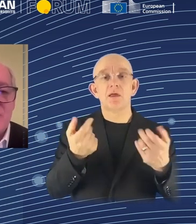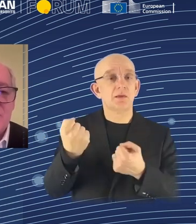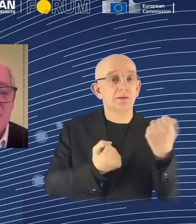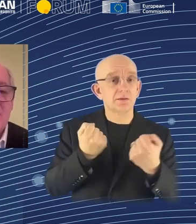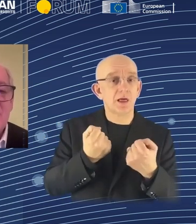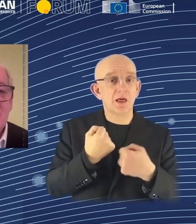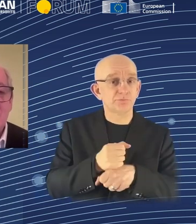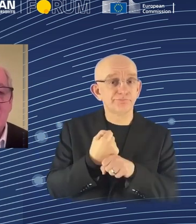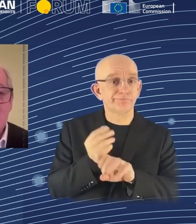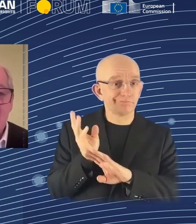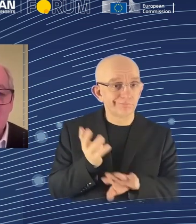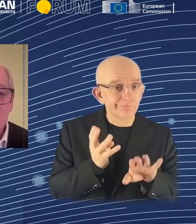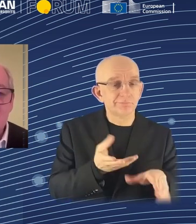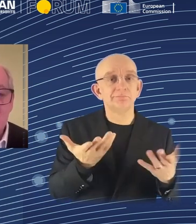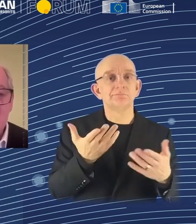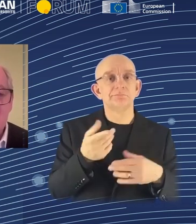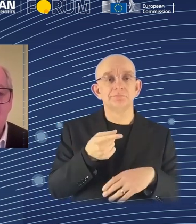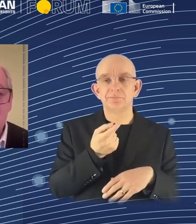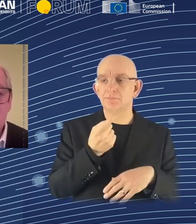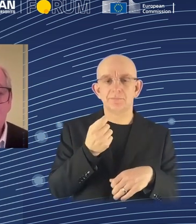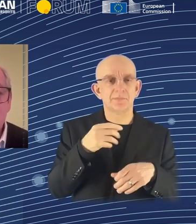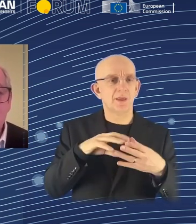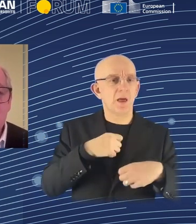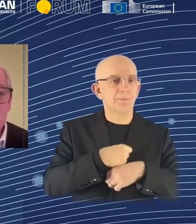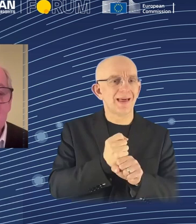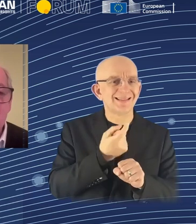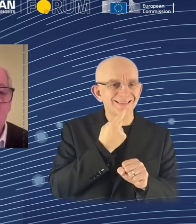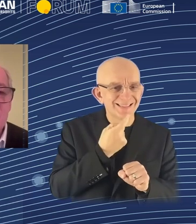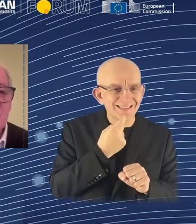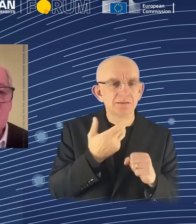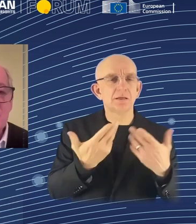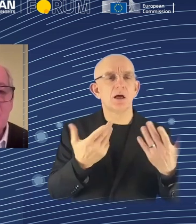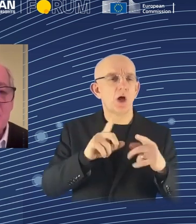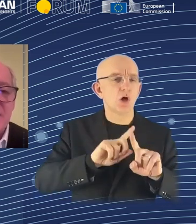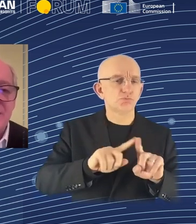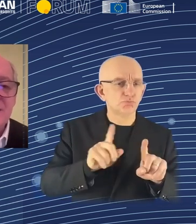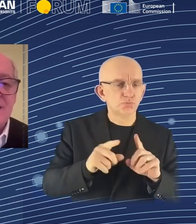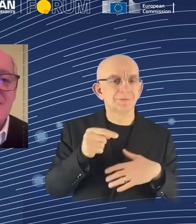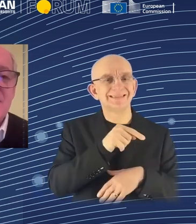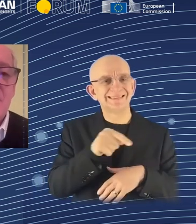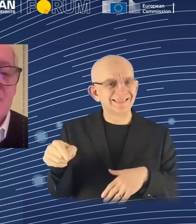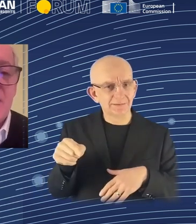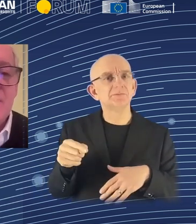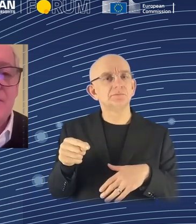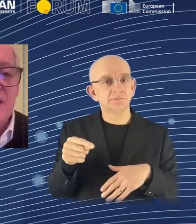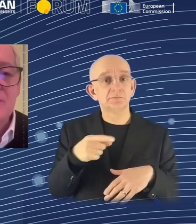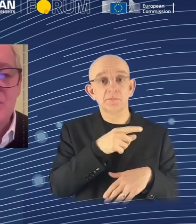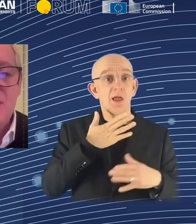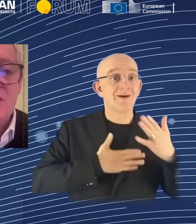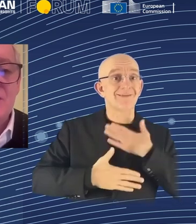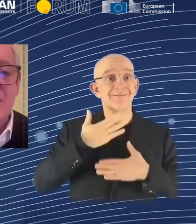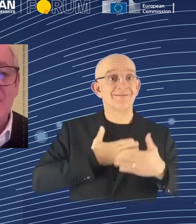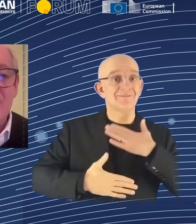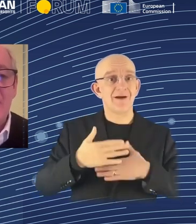will saturate. And then automation has the effect of reducing employment. So what's confusing here is that the effect of